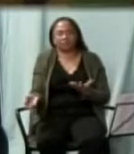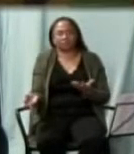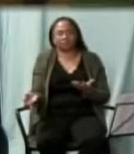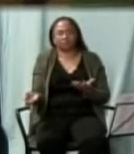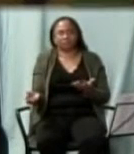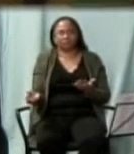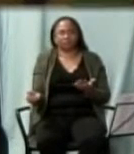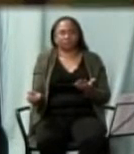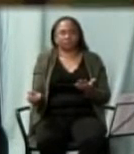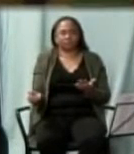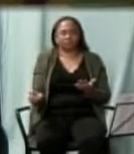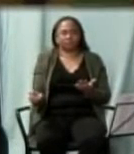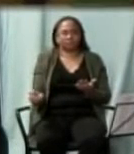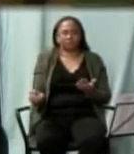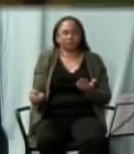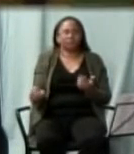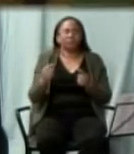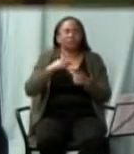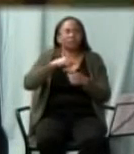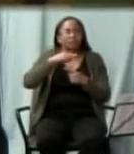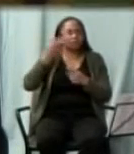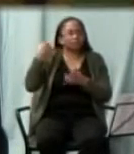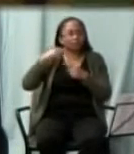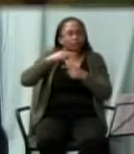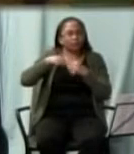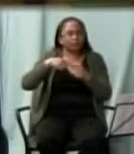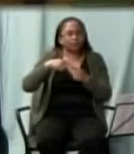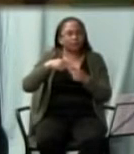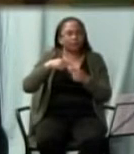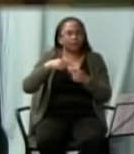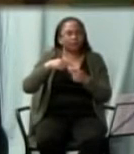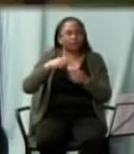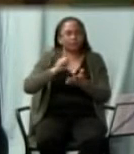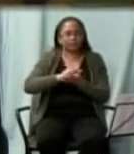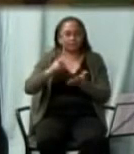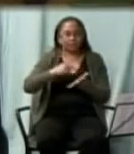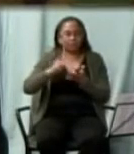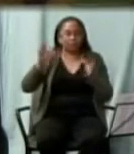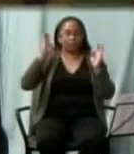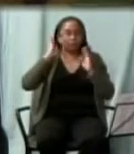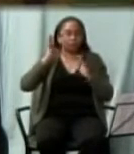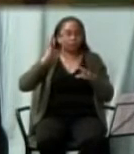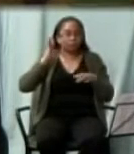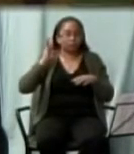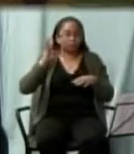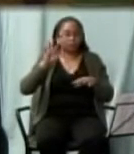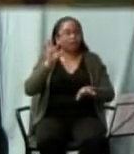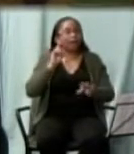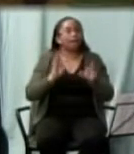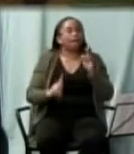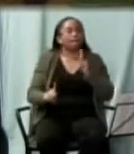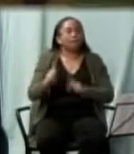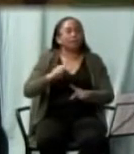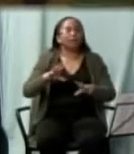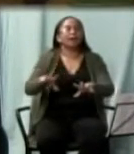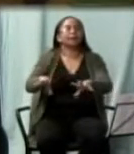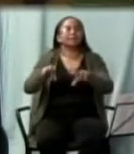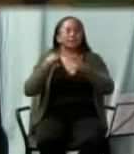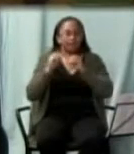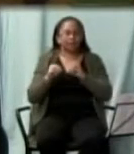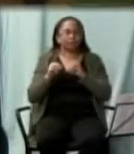When St. Paul preached some people accepted his teaching. some